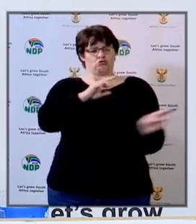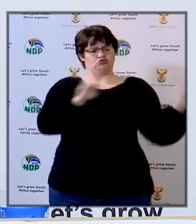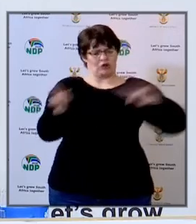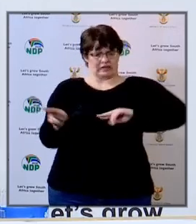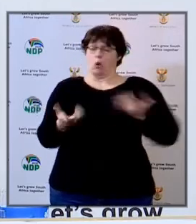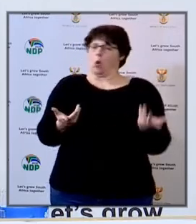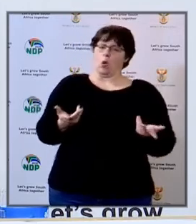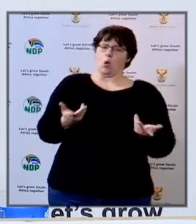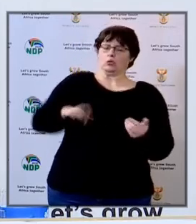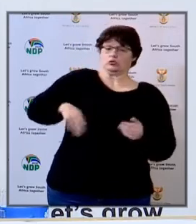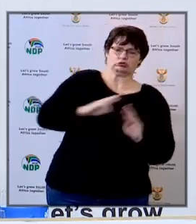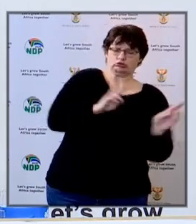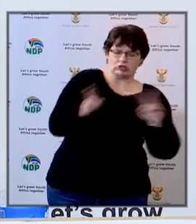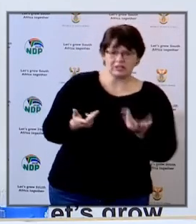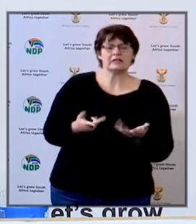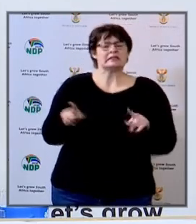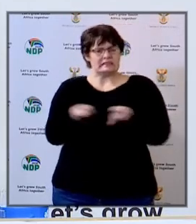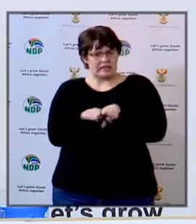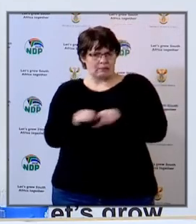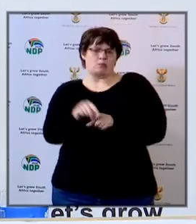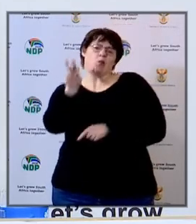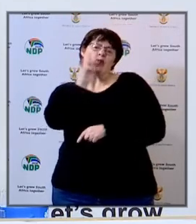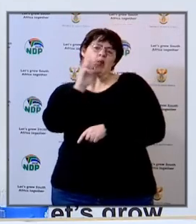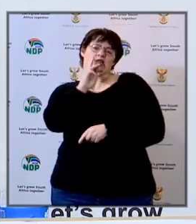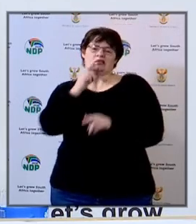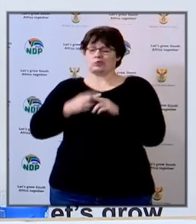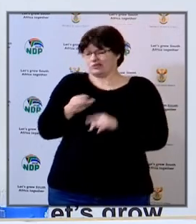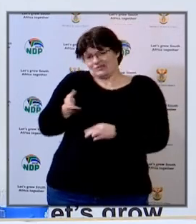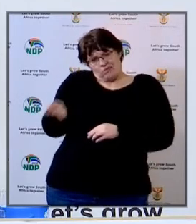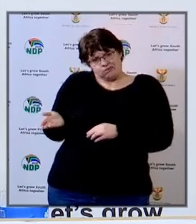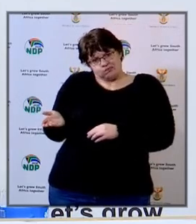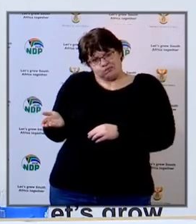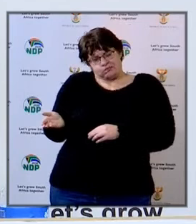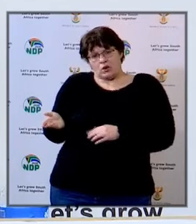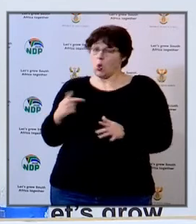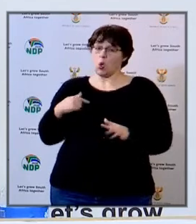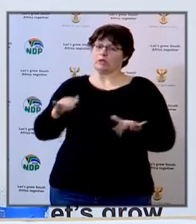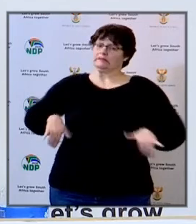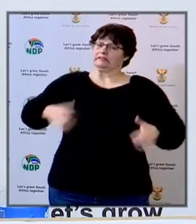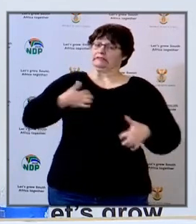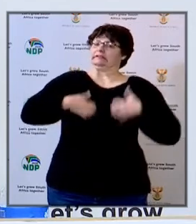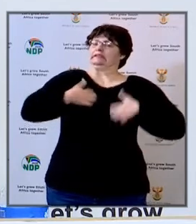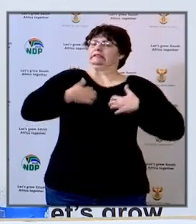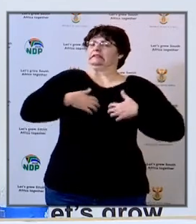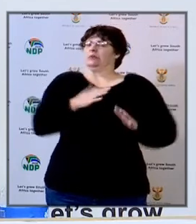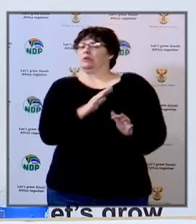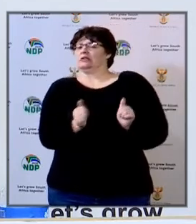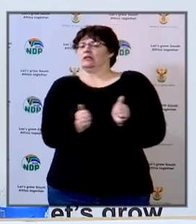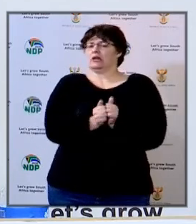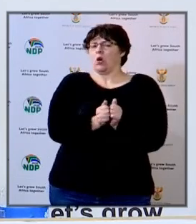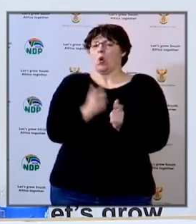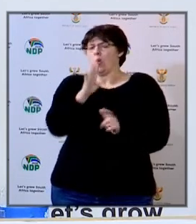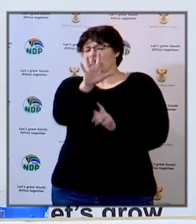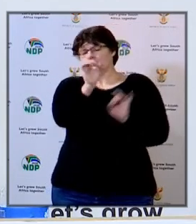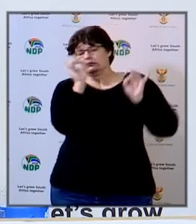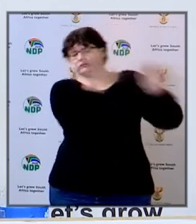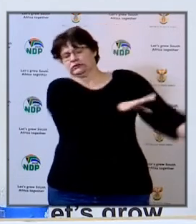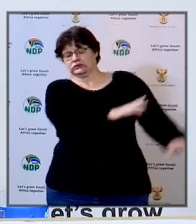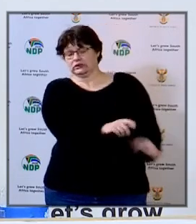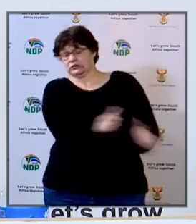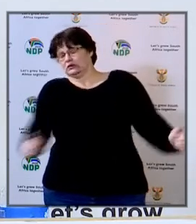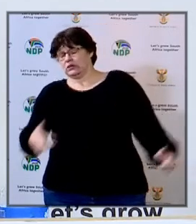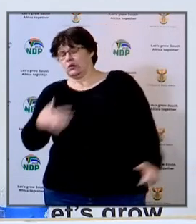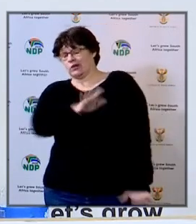state of readiness. We also have water and sanitation, I'm sure they are, they can't wait to part ways with us.